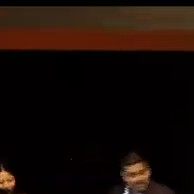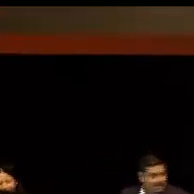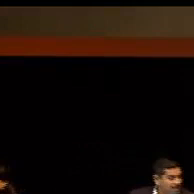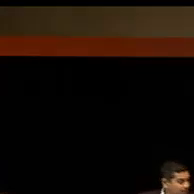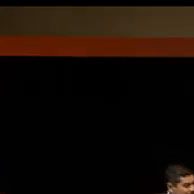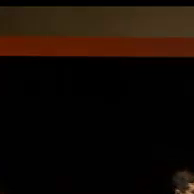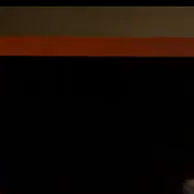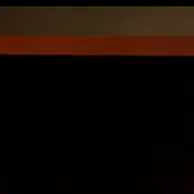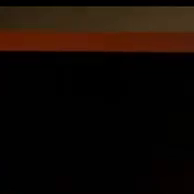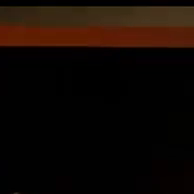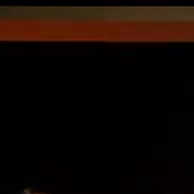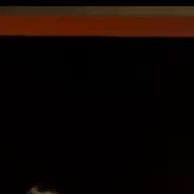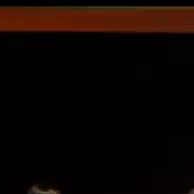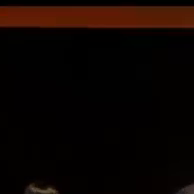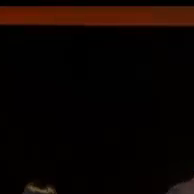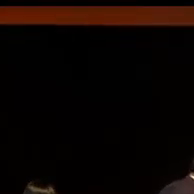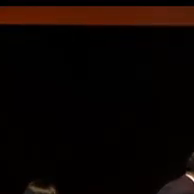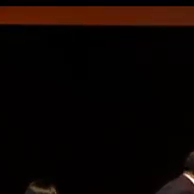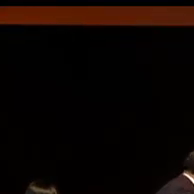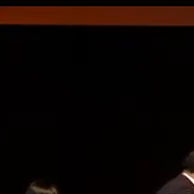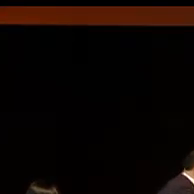Alvin, you can give that to us.